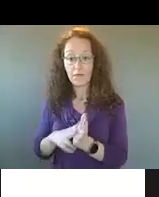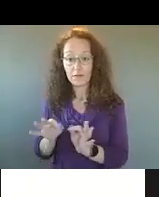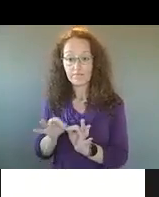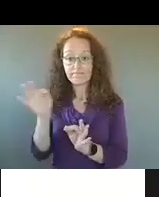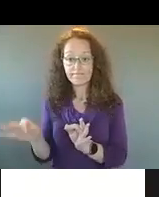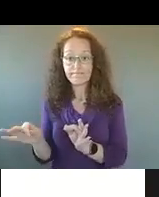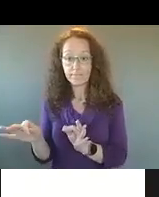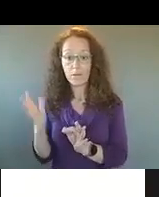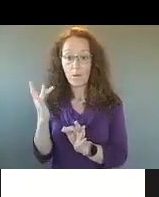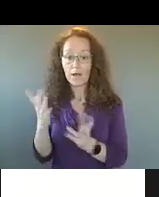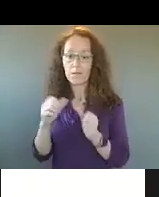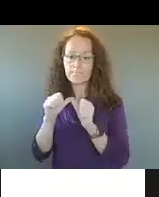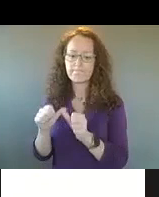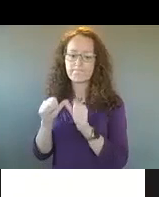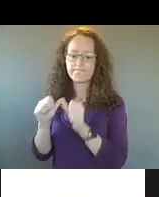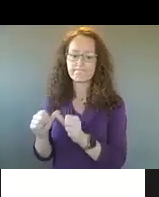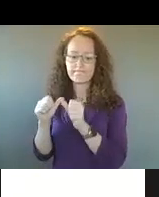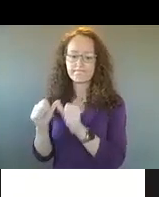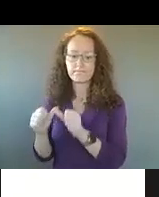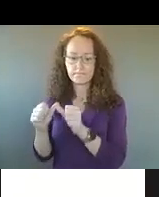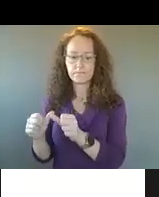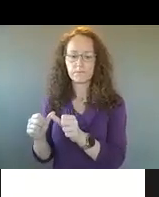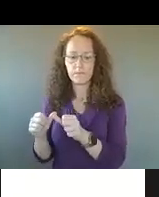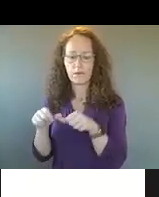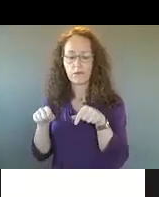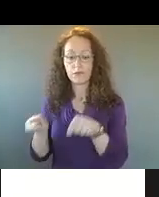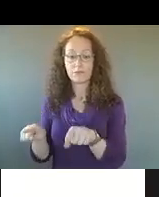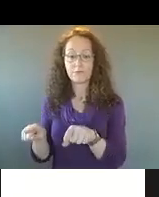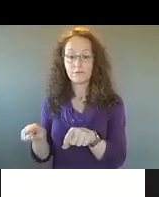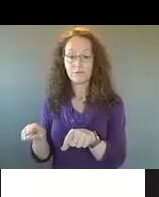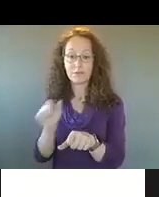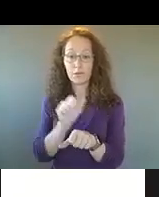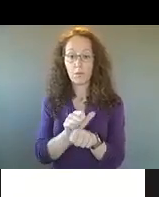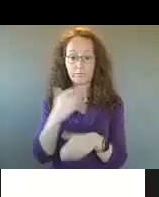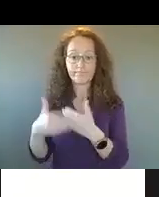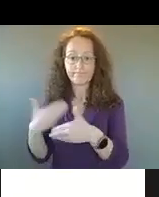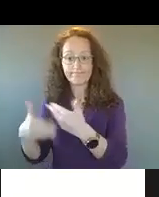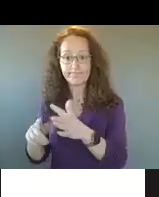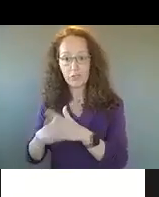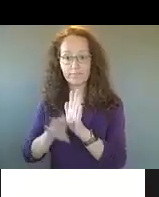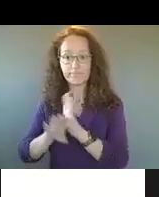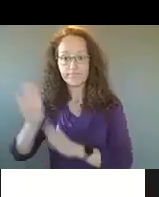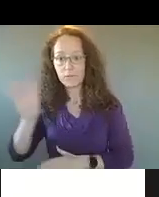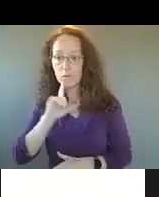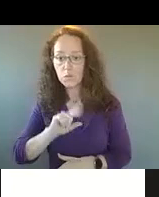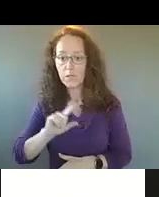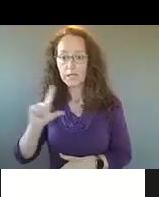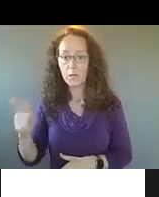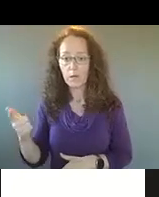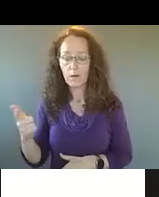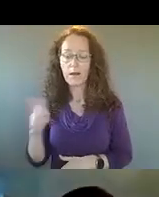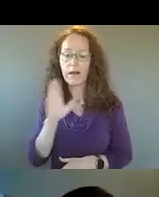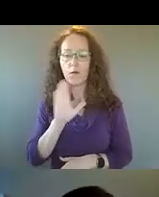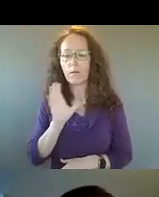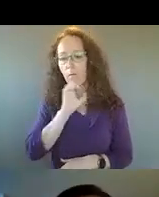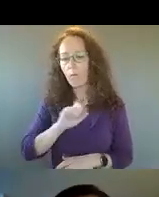have some continuity, um, while we get the work moving for, um, 2021, um, so